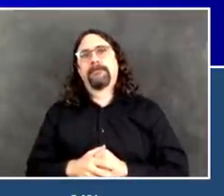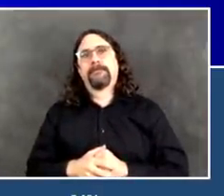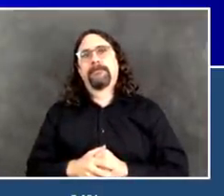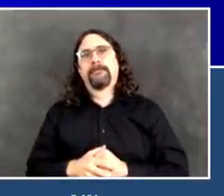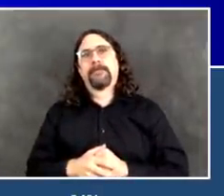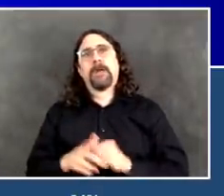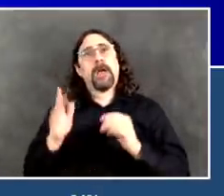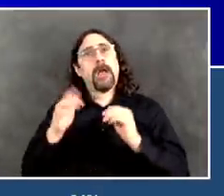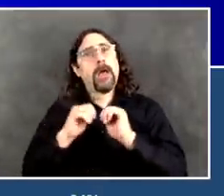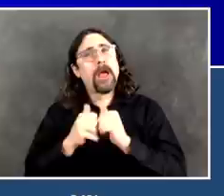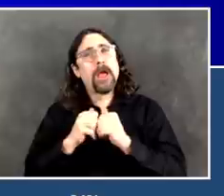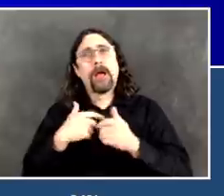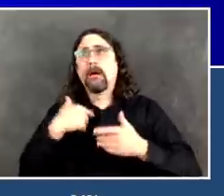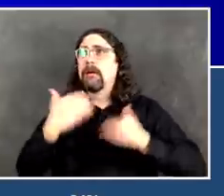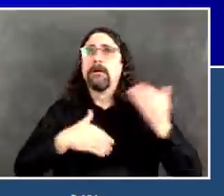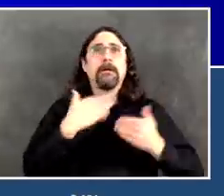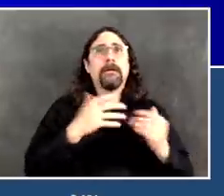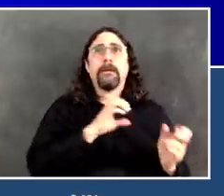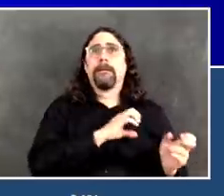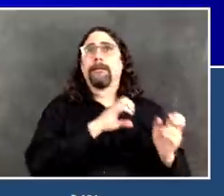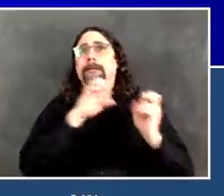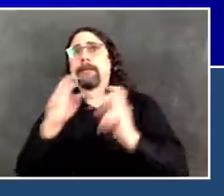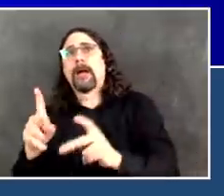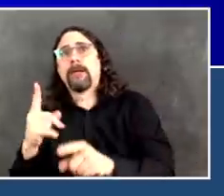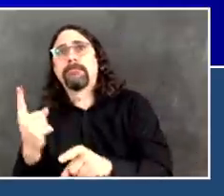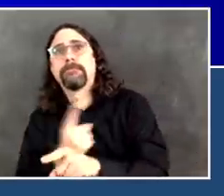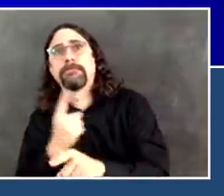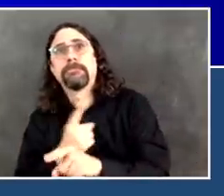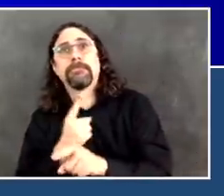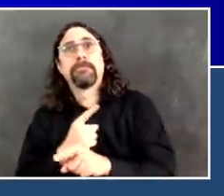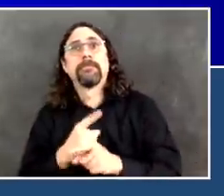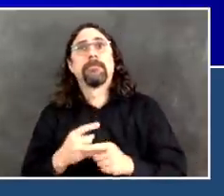the firepower of testing and tracing.